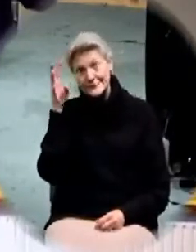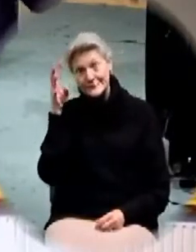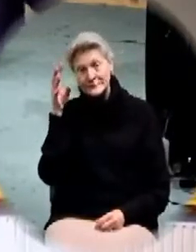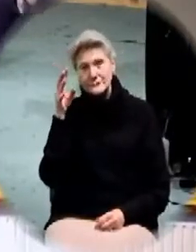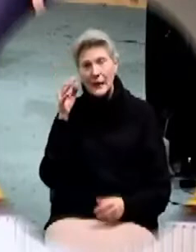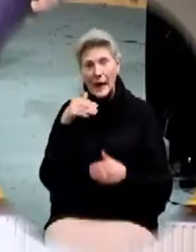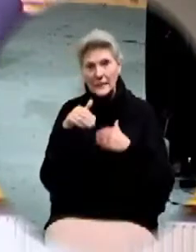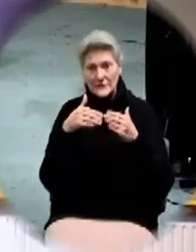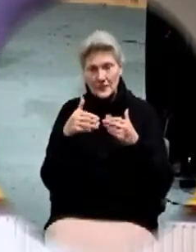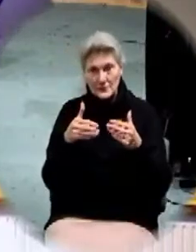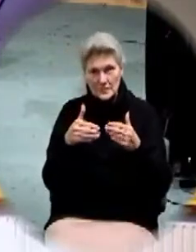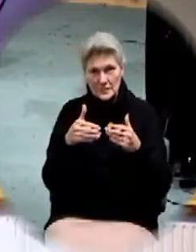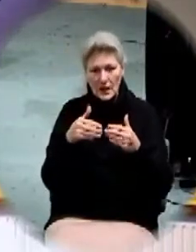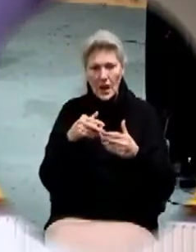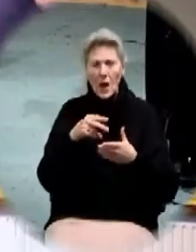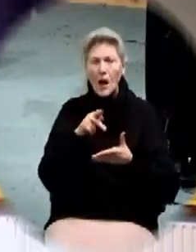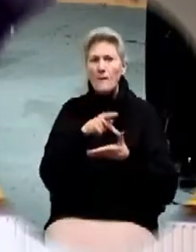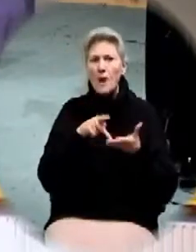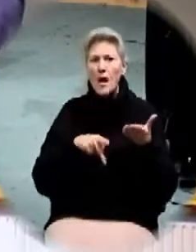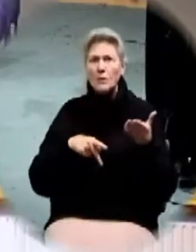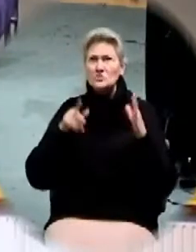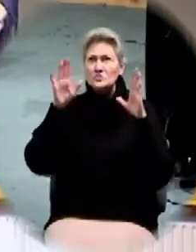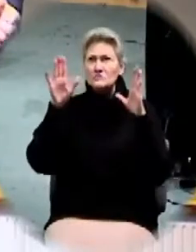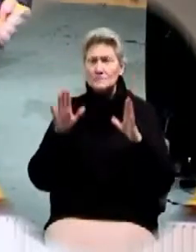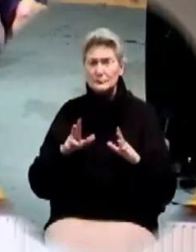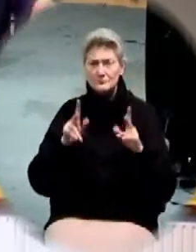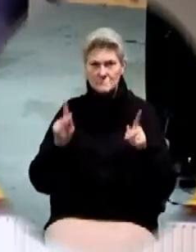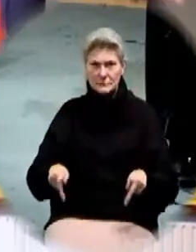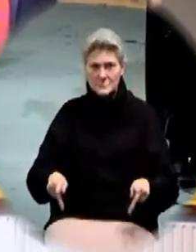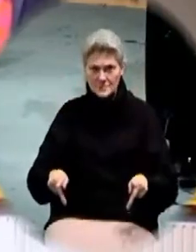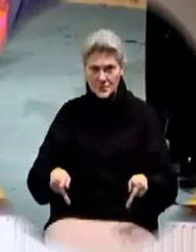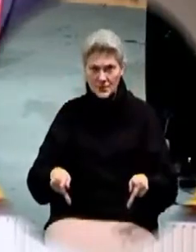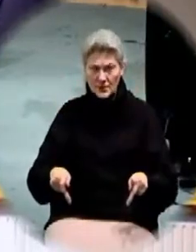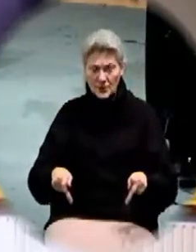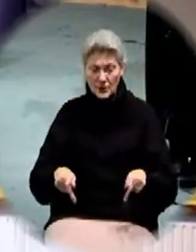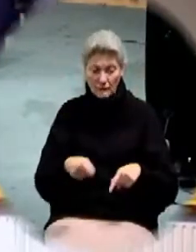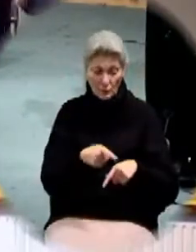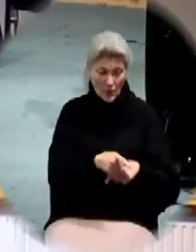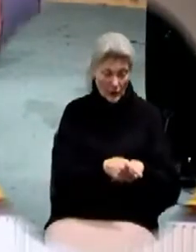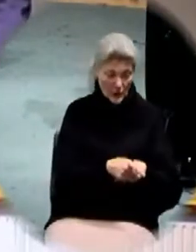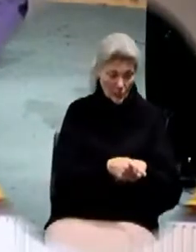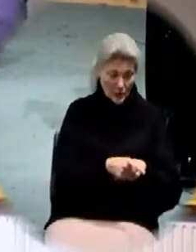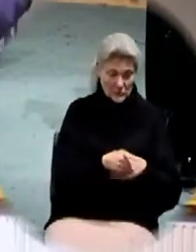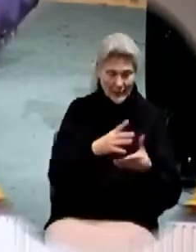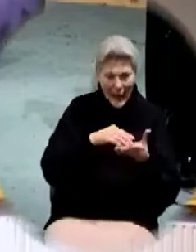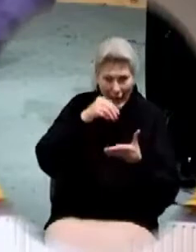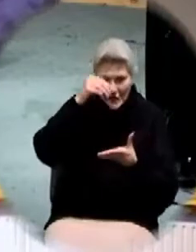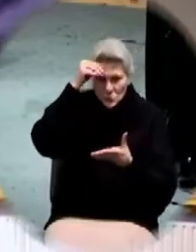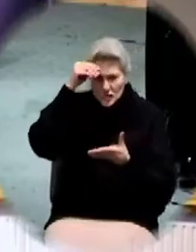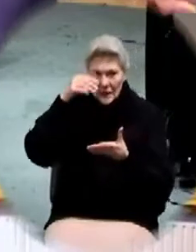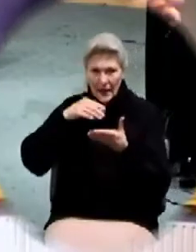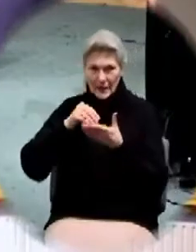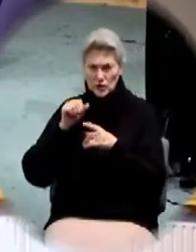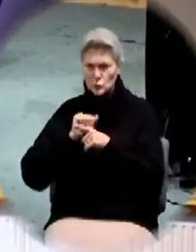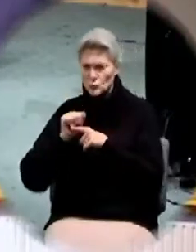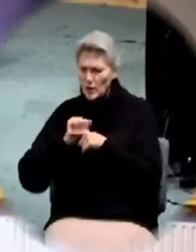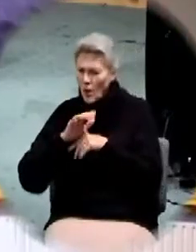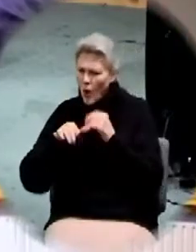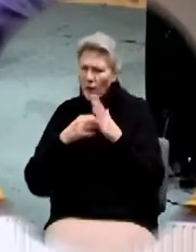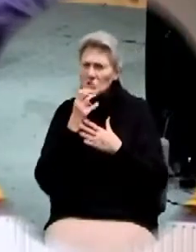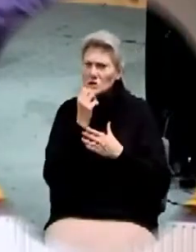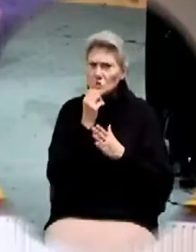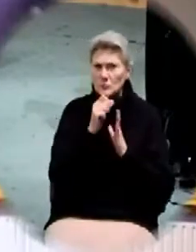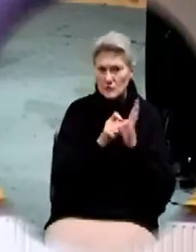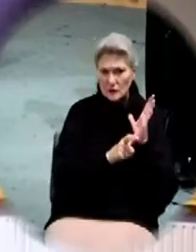I find, you know, Paul is such an amazing individual. From where he was, well learned, trained in all of the Jewish